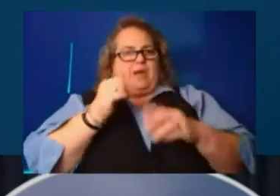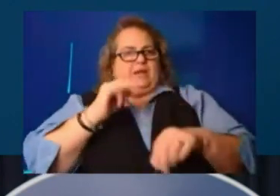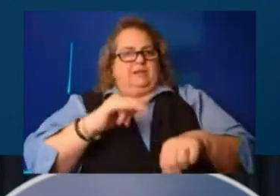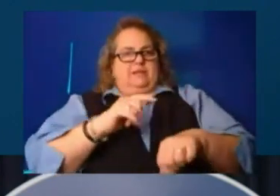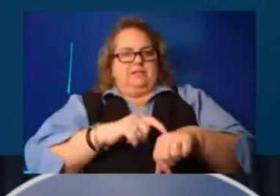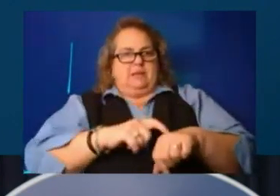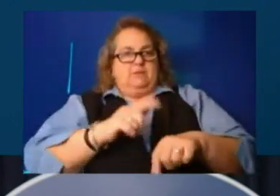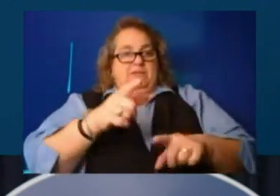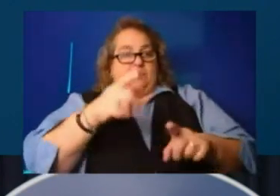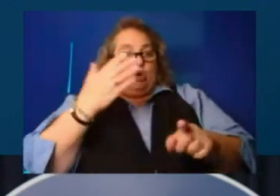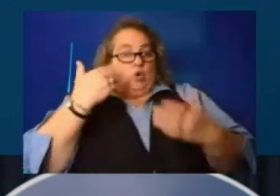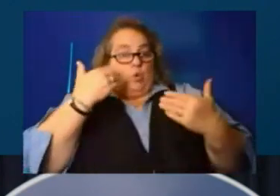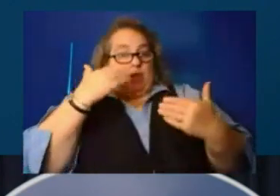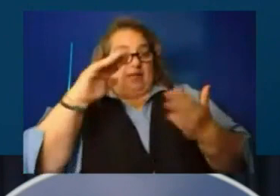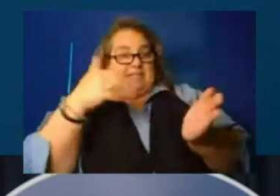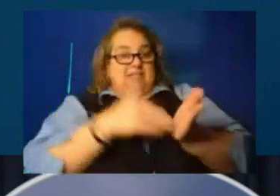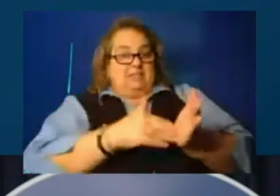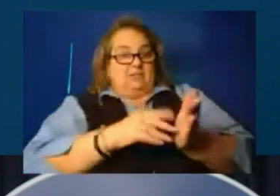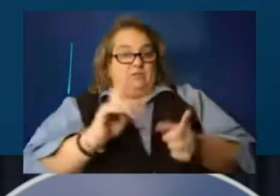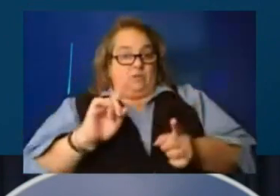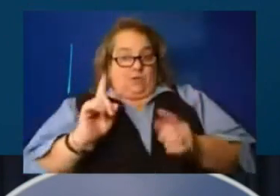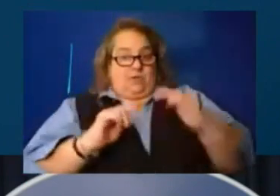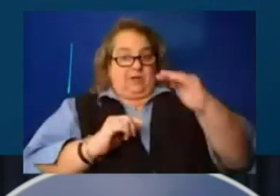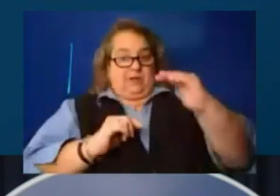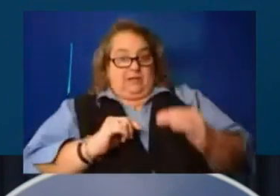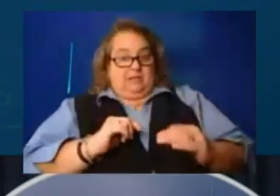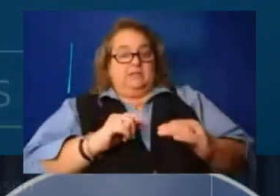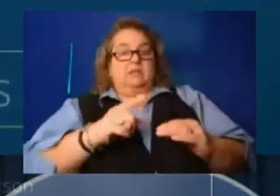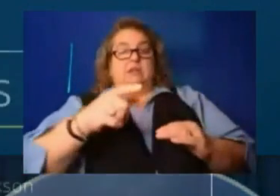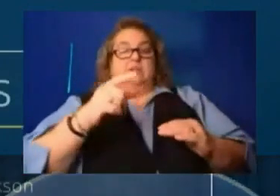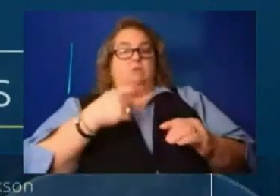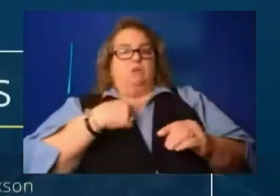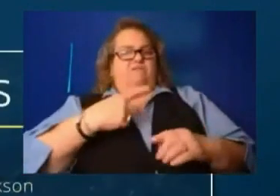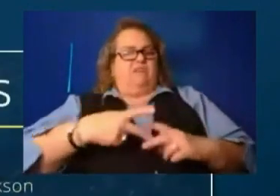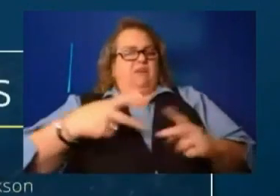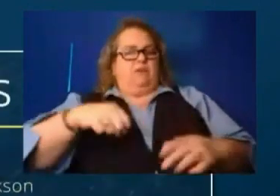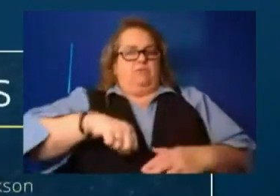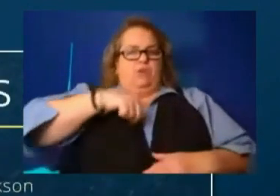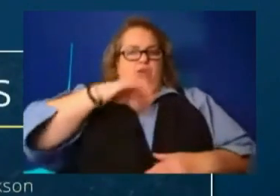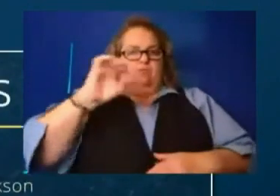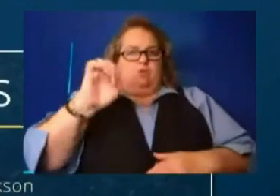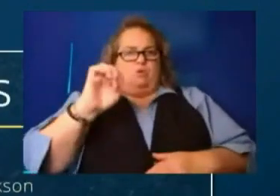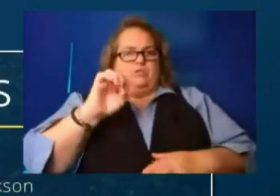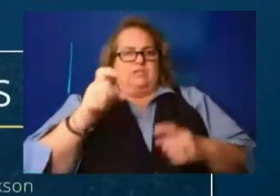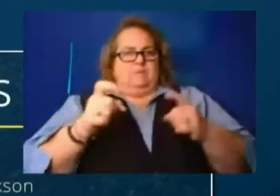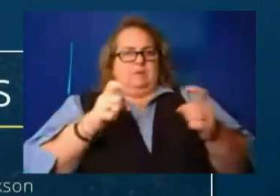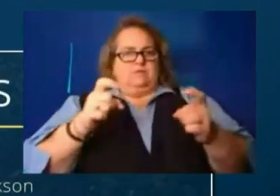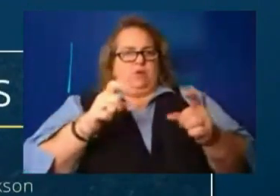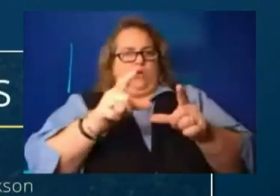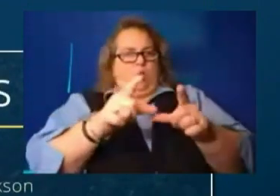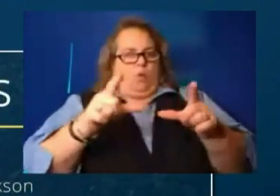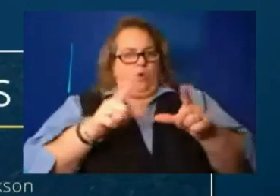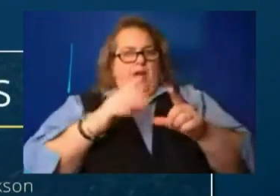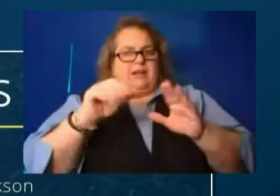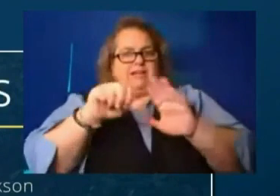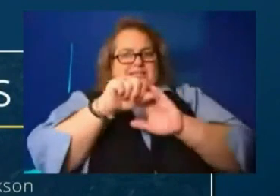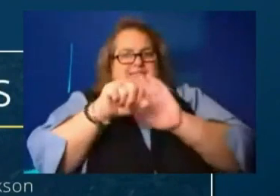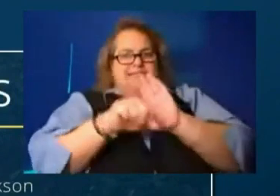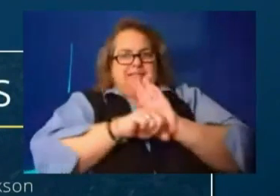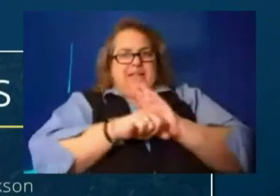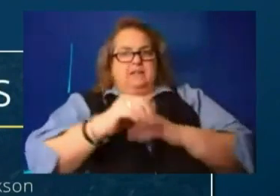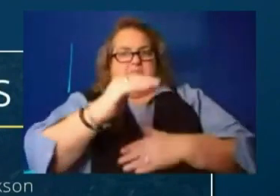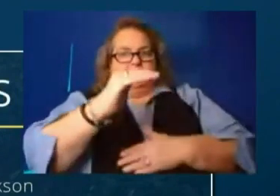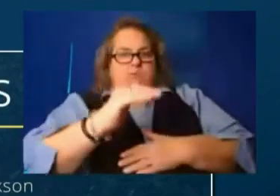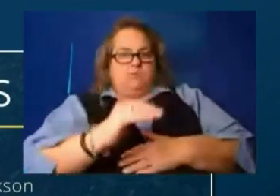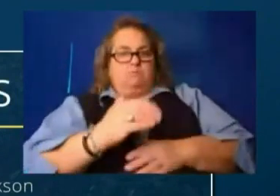cooling centers. Very proud of emergency management, uh, local and state to get these up before the heat hit.